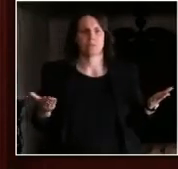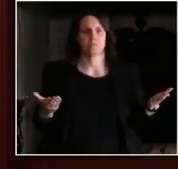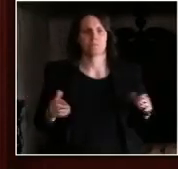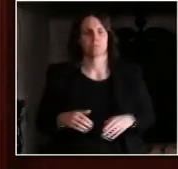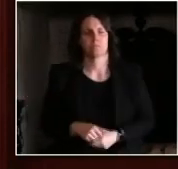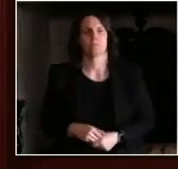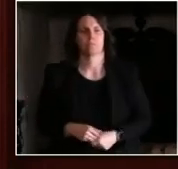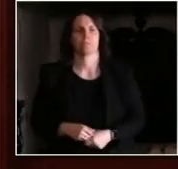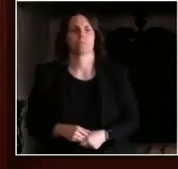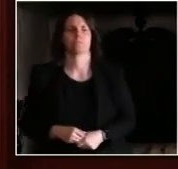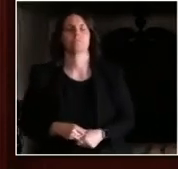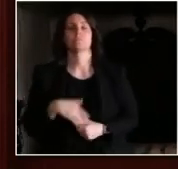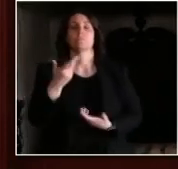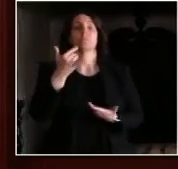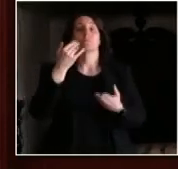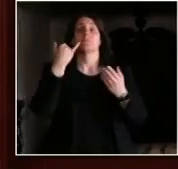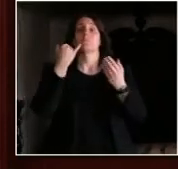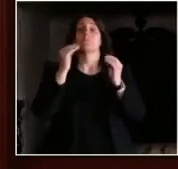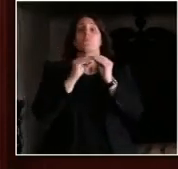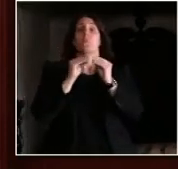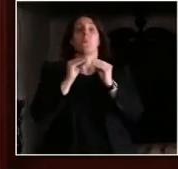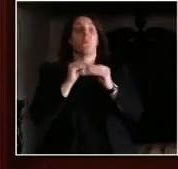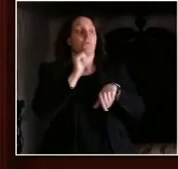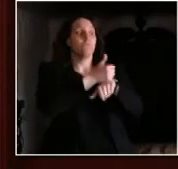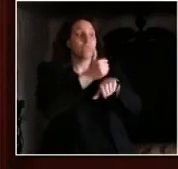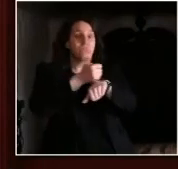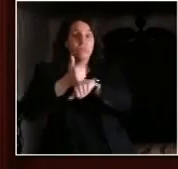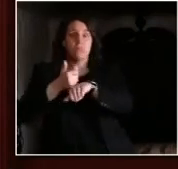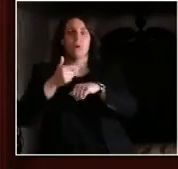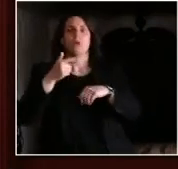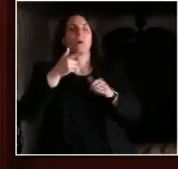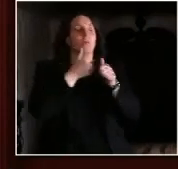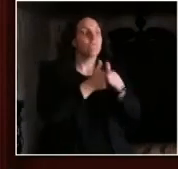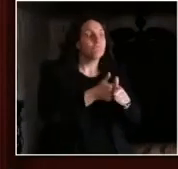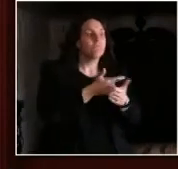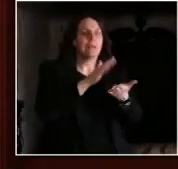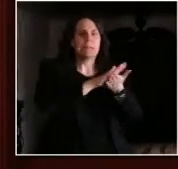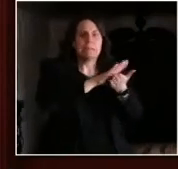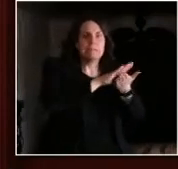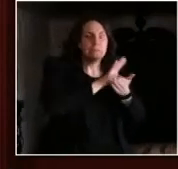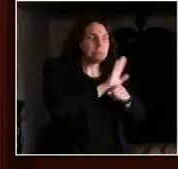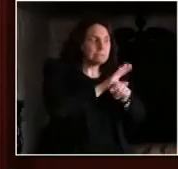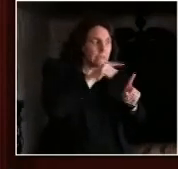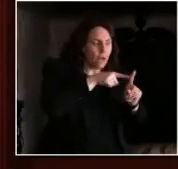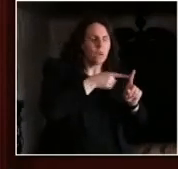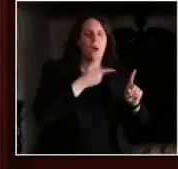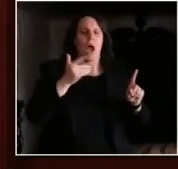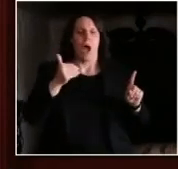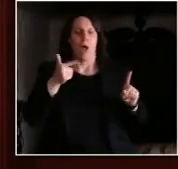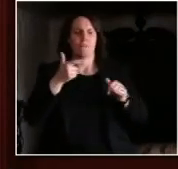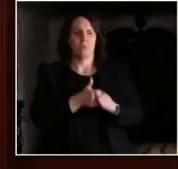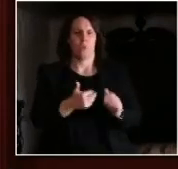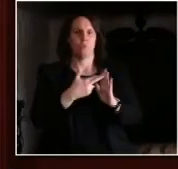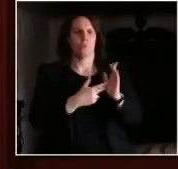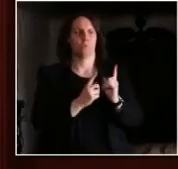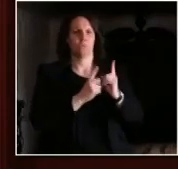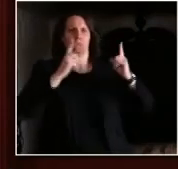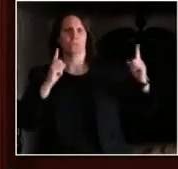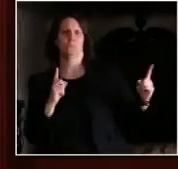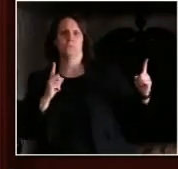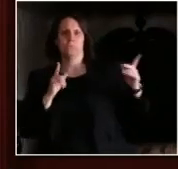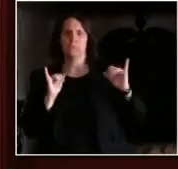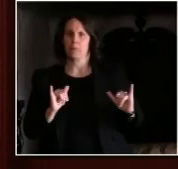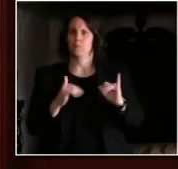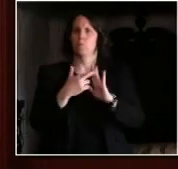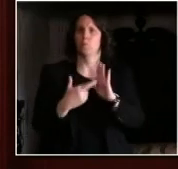and customers come back into these workplaces, they feel confident and they want to participate in that business and be there. And so we need